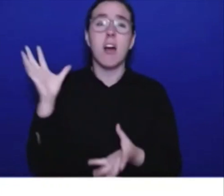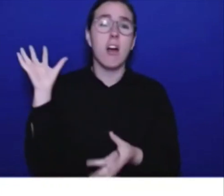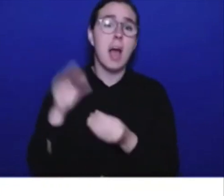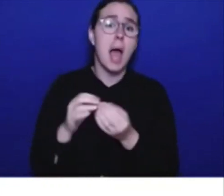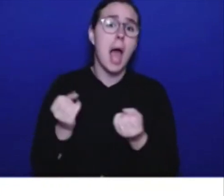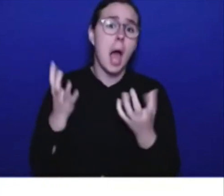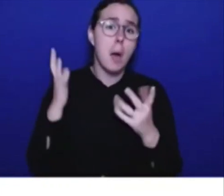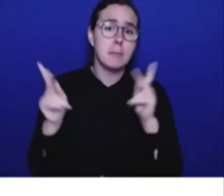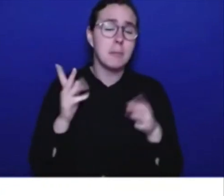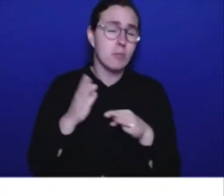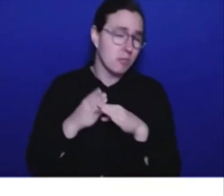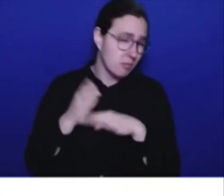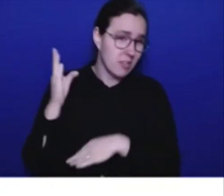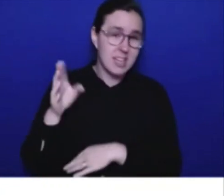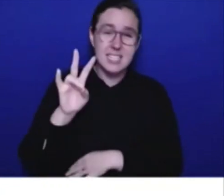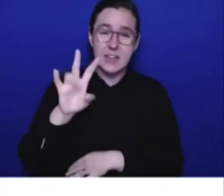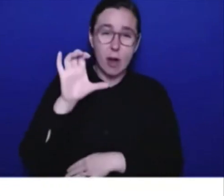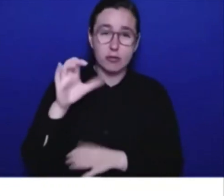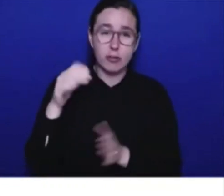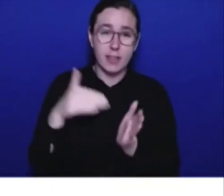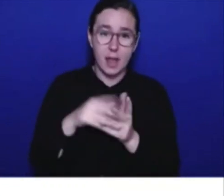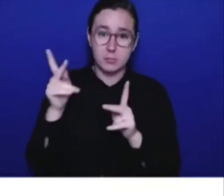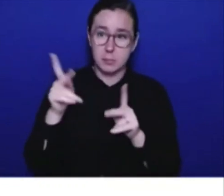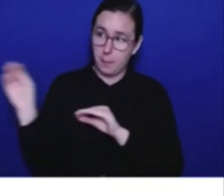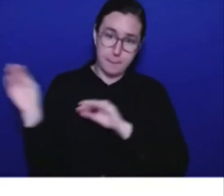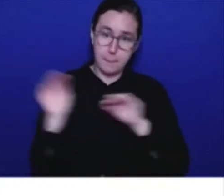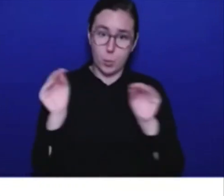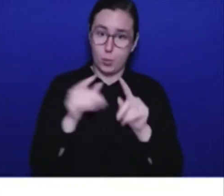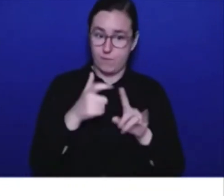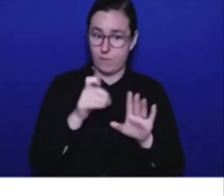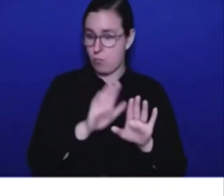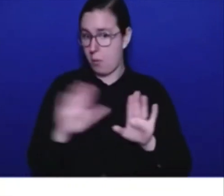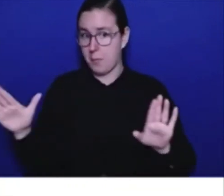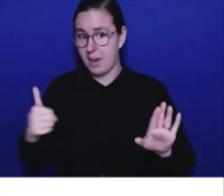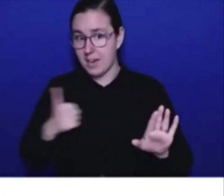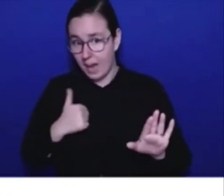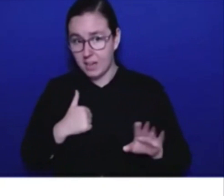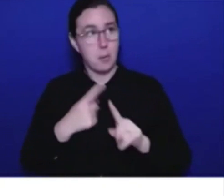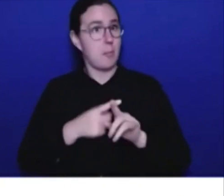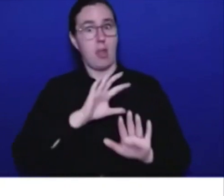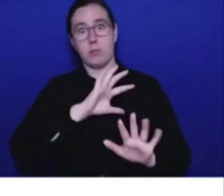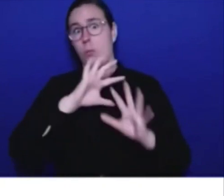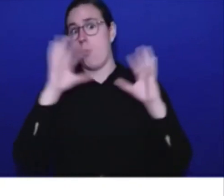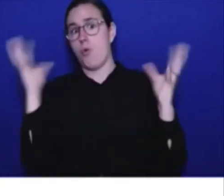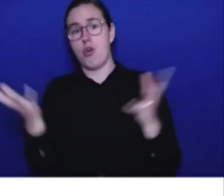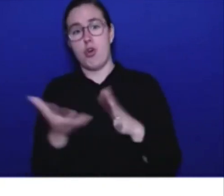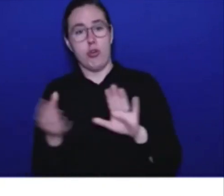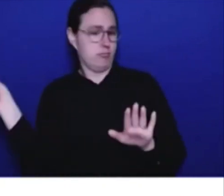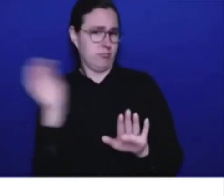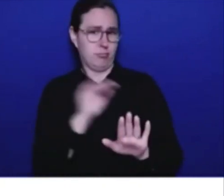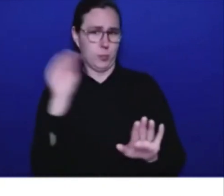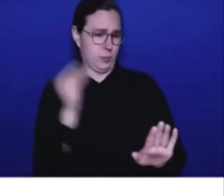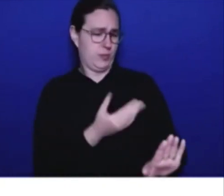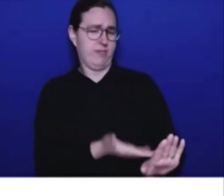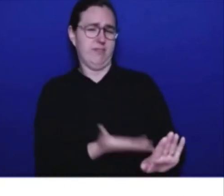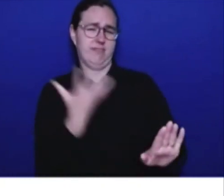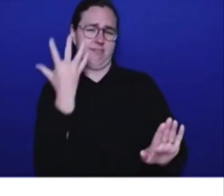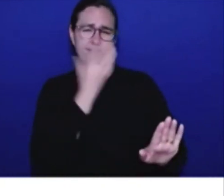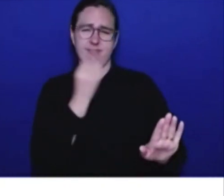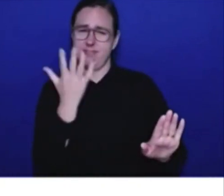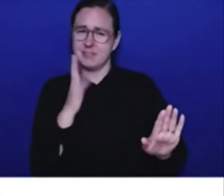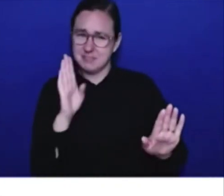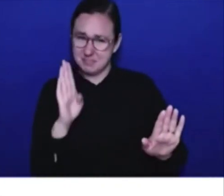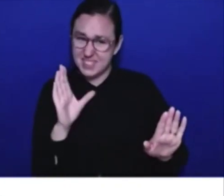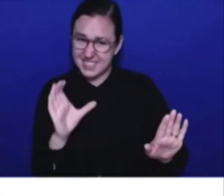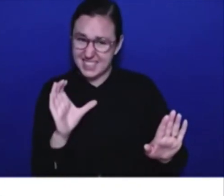and around the world to come and live in this beautiful province. That is the fastest rate of population growth in our province